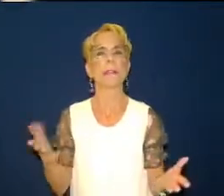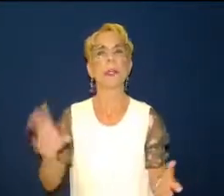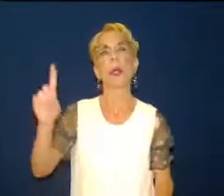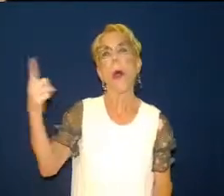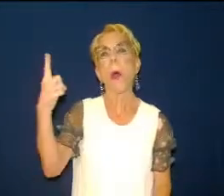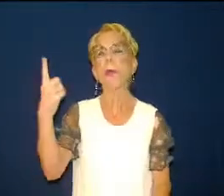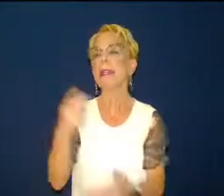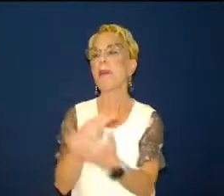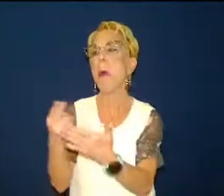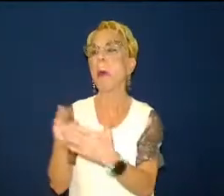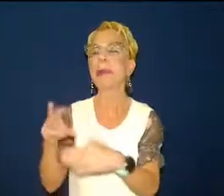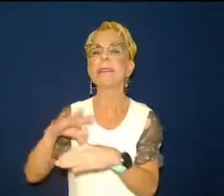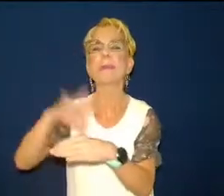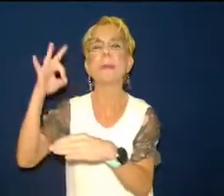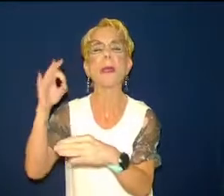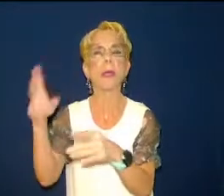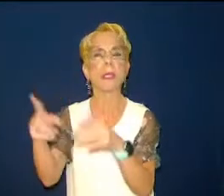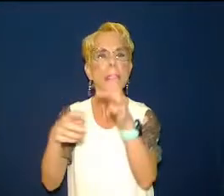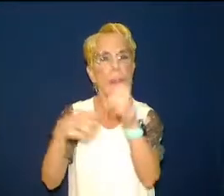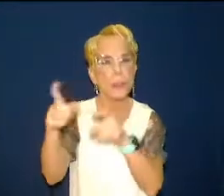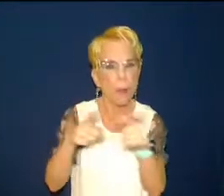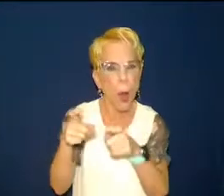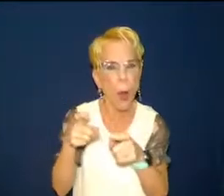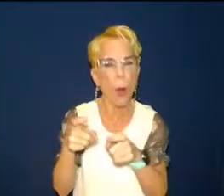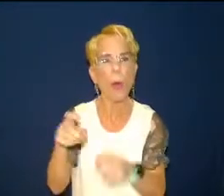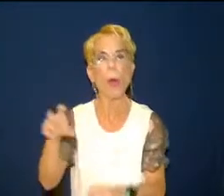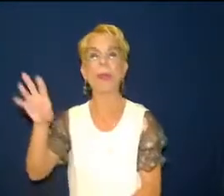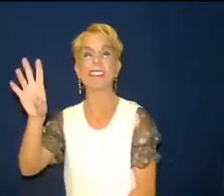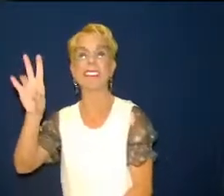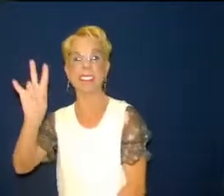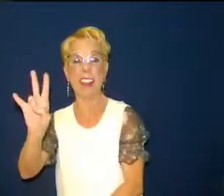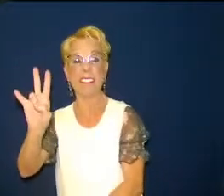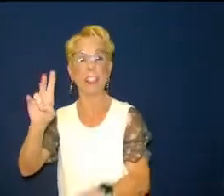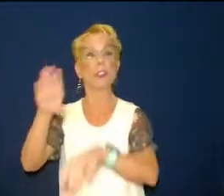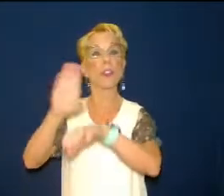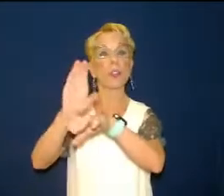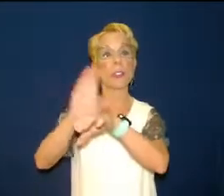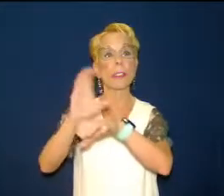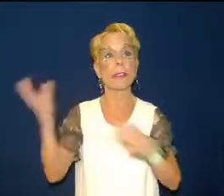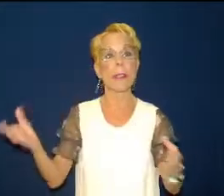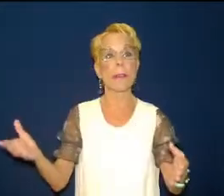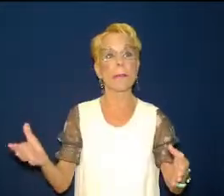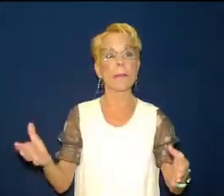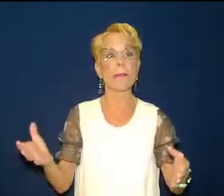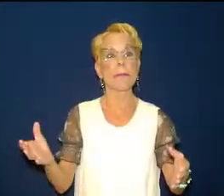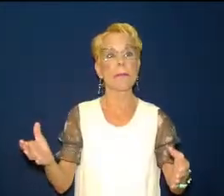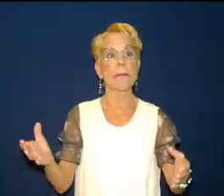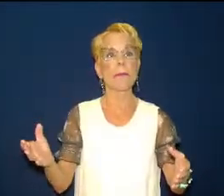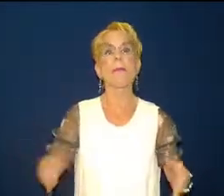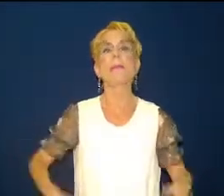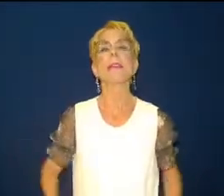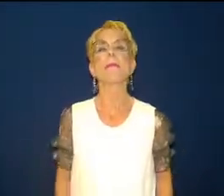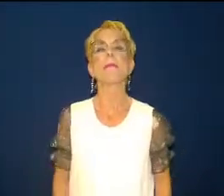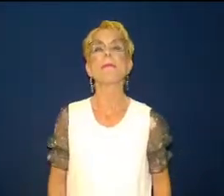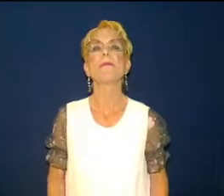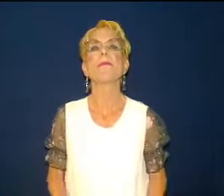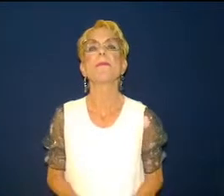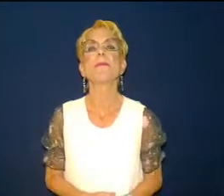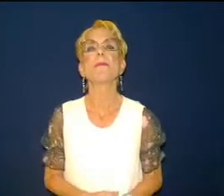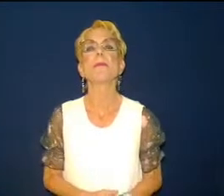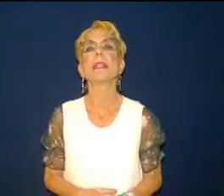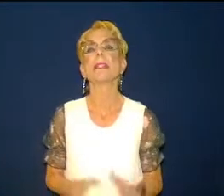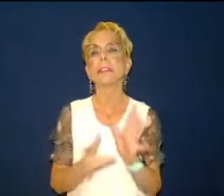when jesus comes to this sardis church he says something like this even though i've given you the resource of the holy spirit